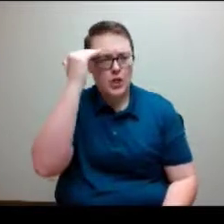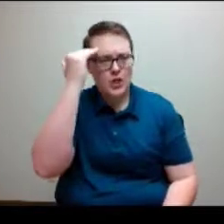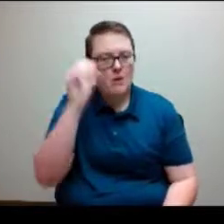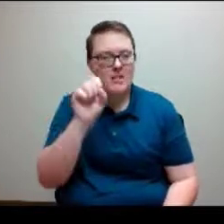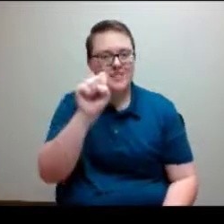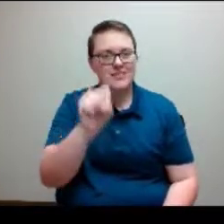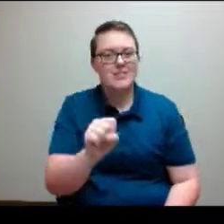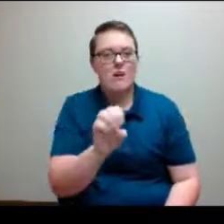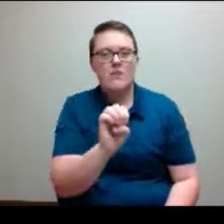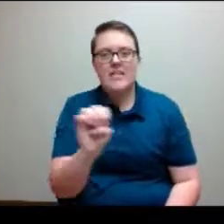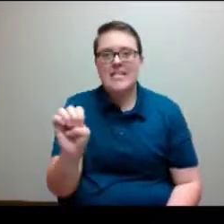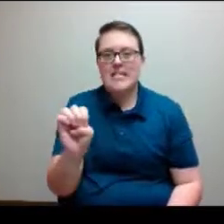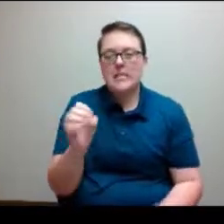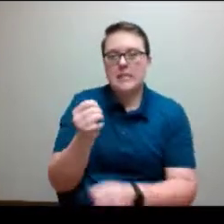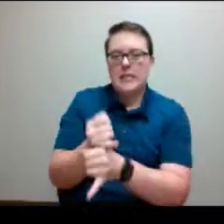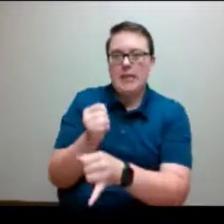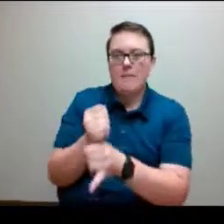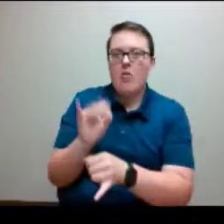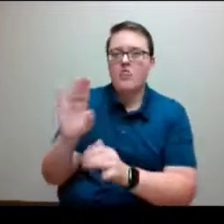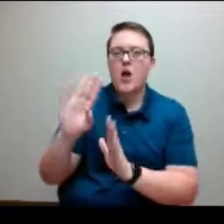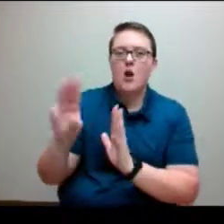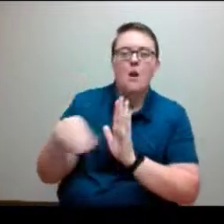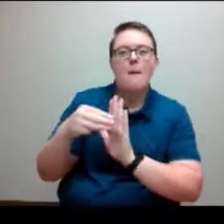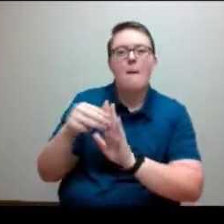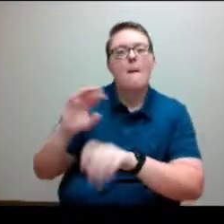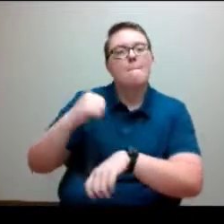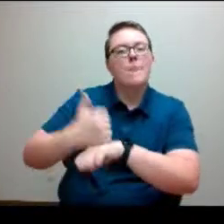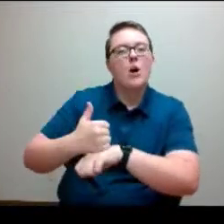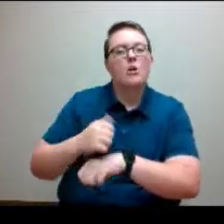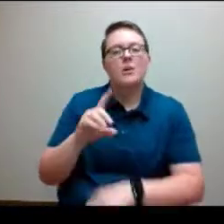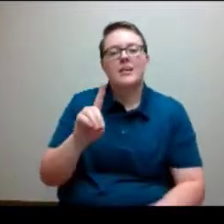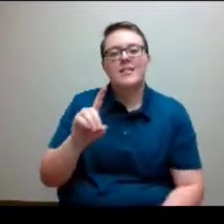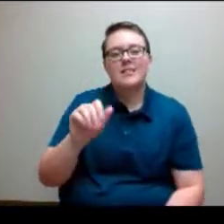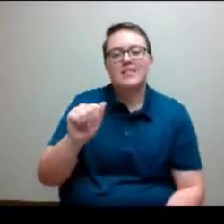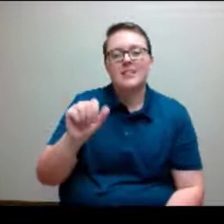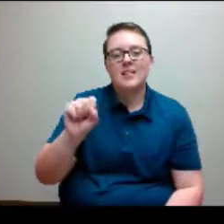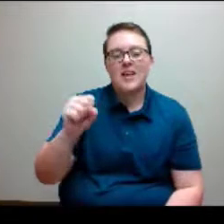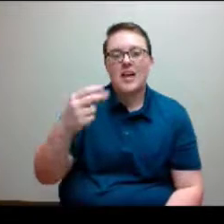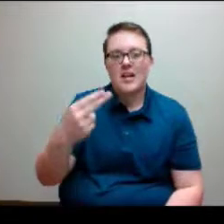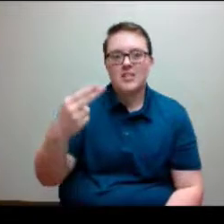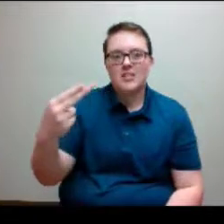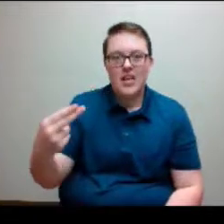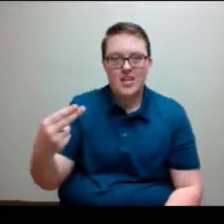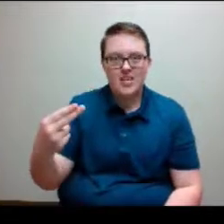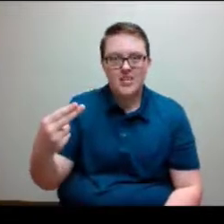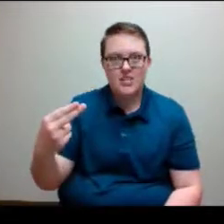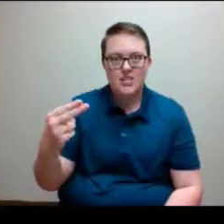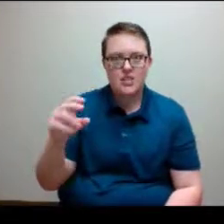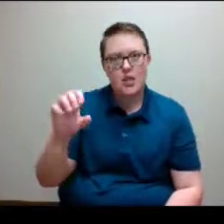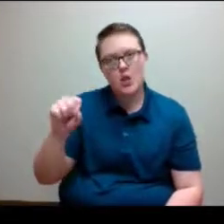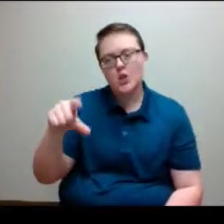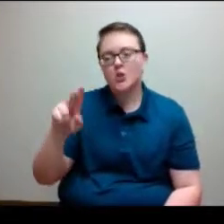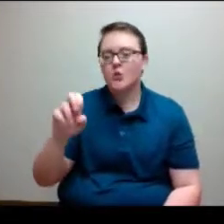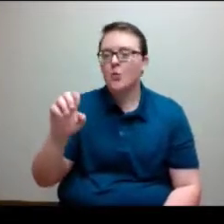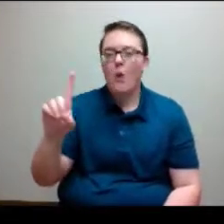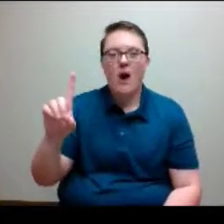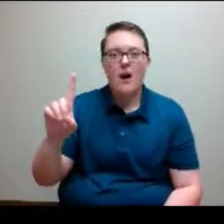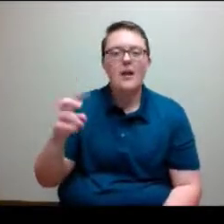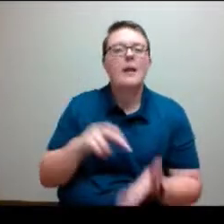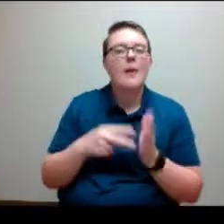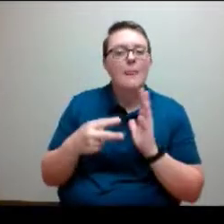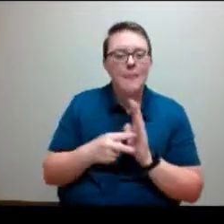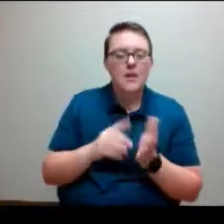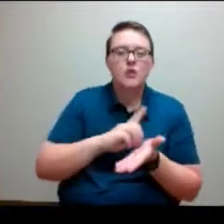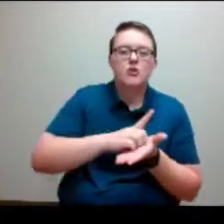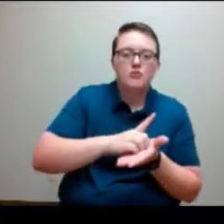campuses model known as DASH Squad, which is D-A-S-H-H, and it stands for Drugs, Alcohol,